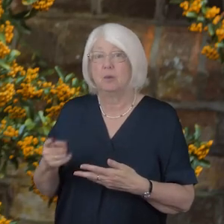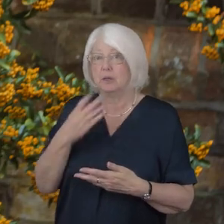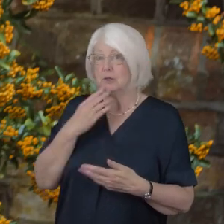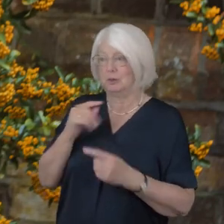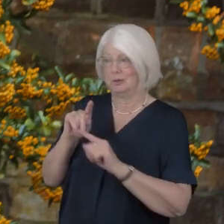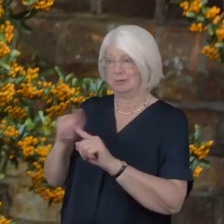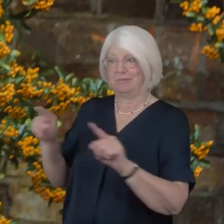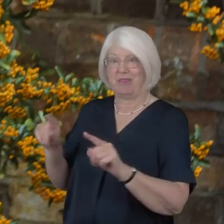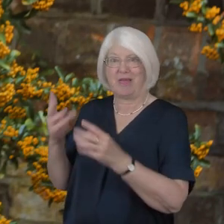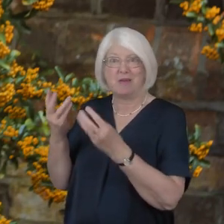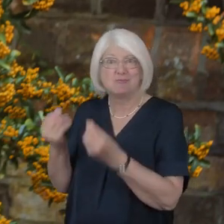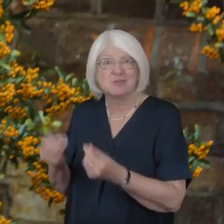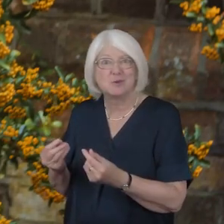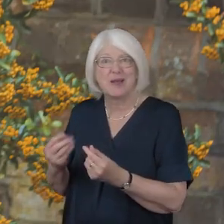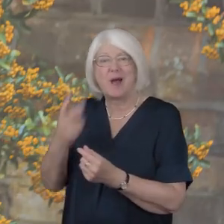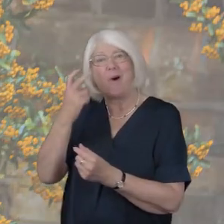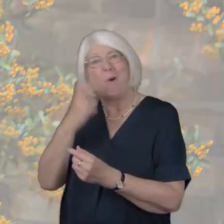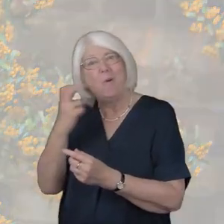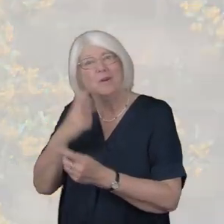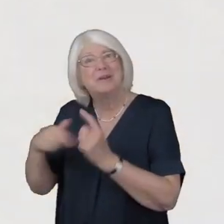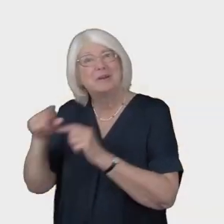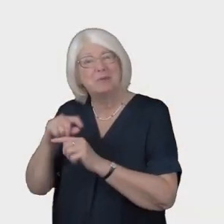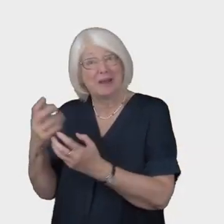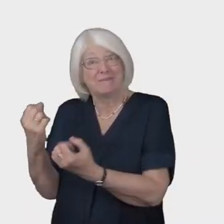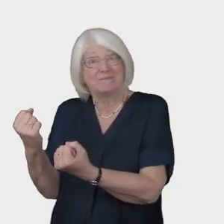that our older community have to offer us